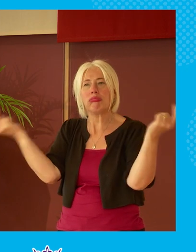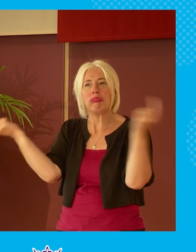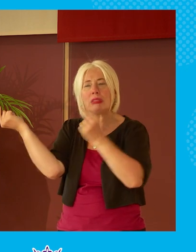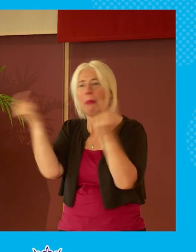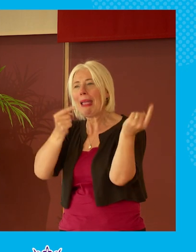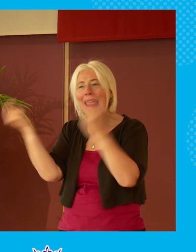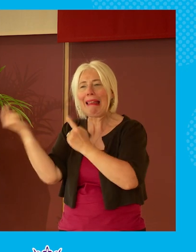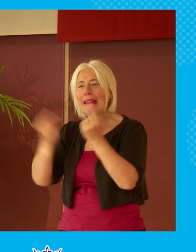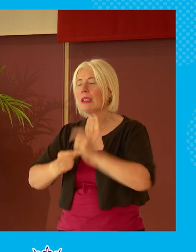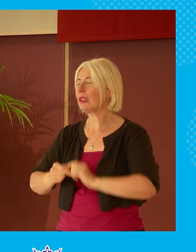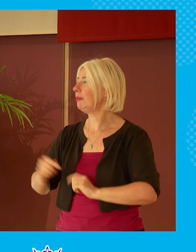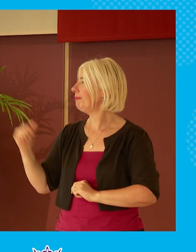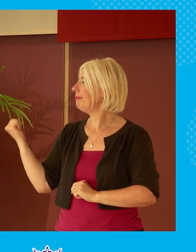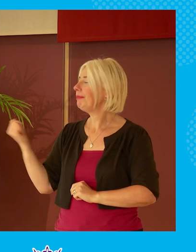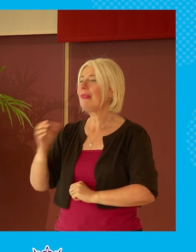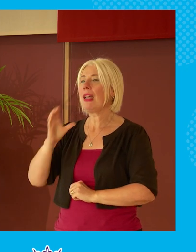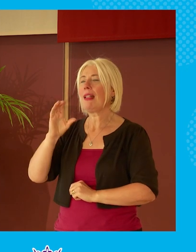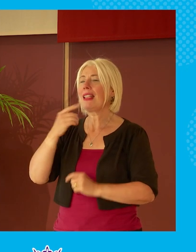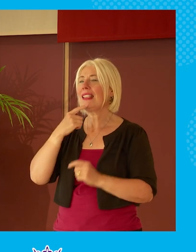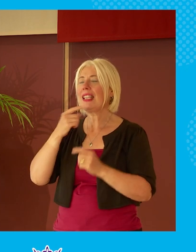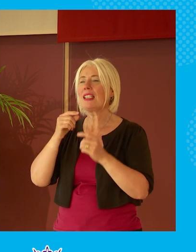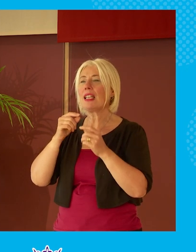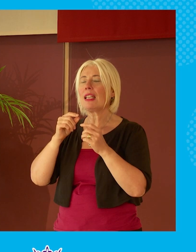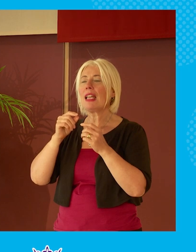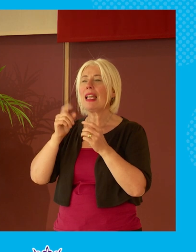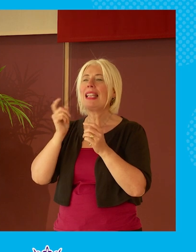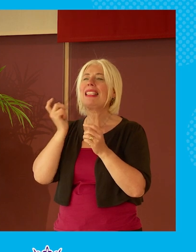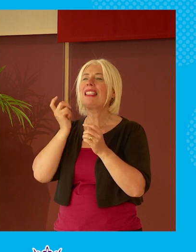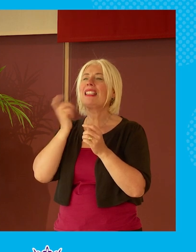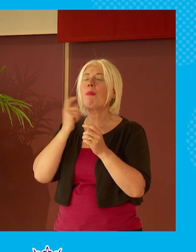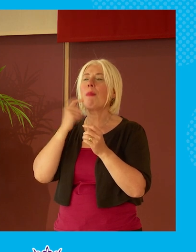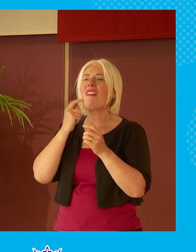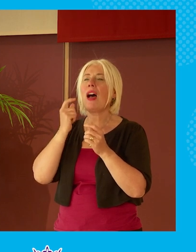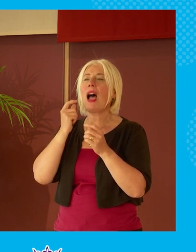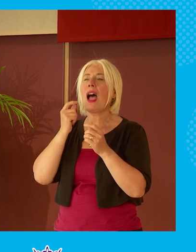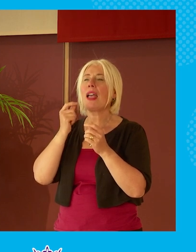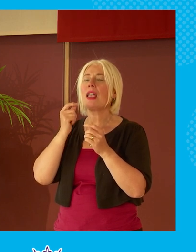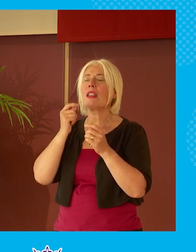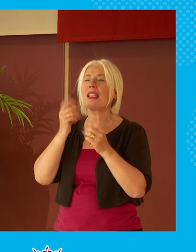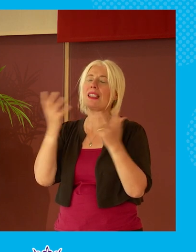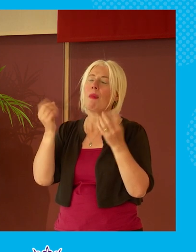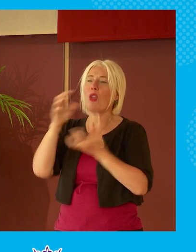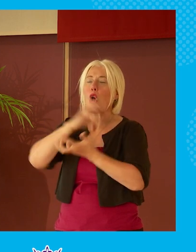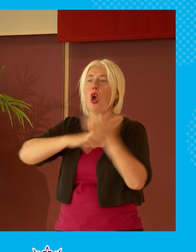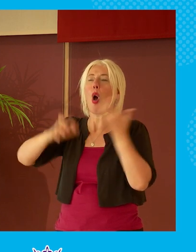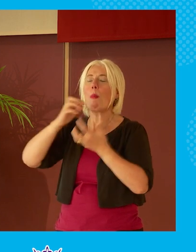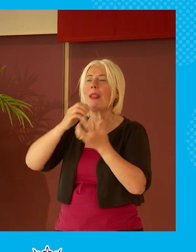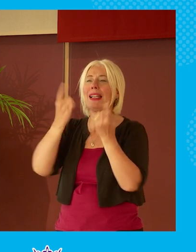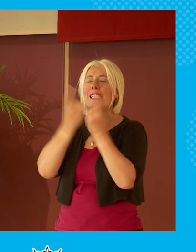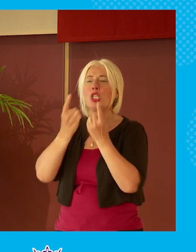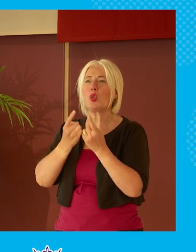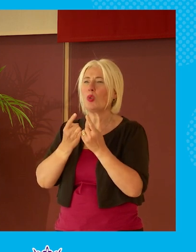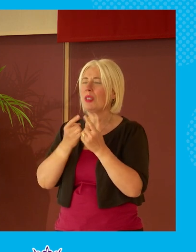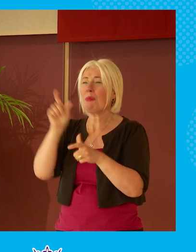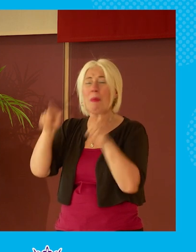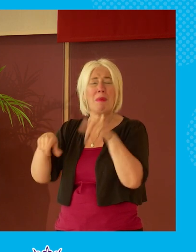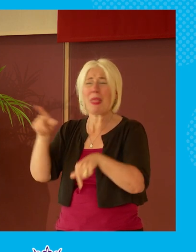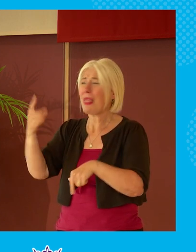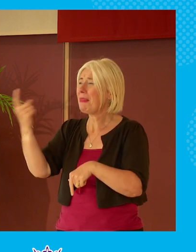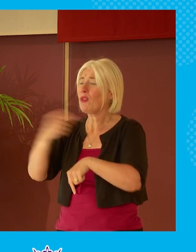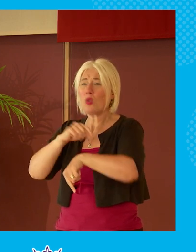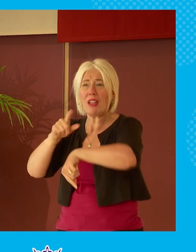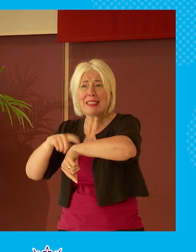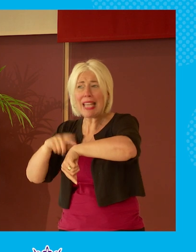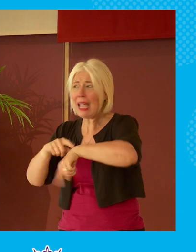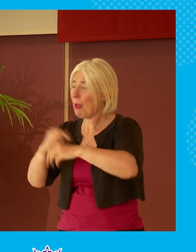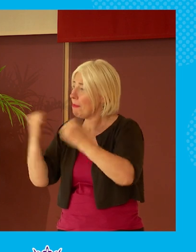what claire says about simplifying complex issues i mean people don't have the time or the inclination and what are usually busy quite